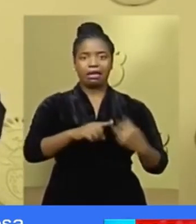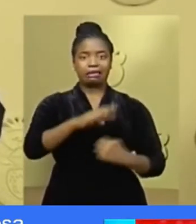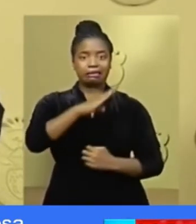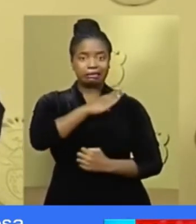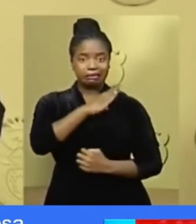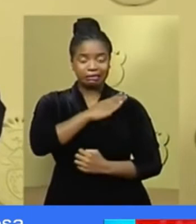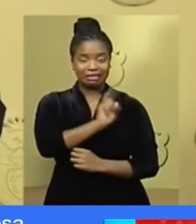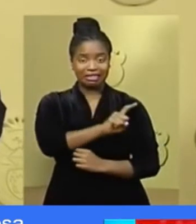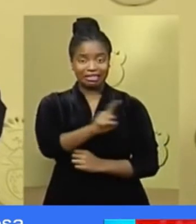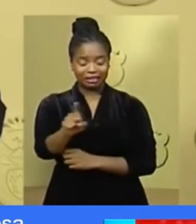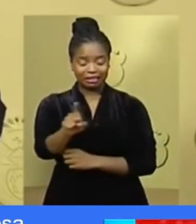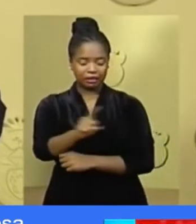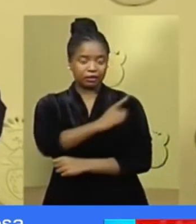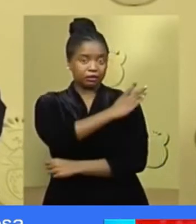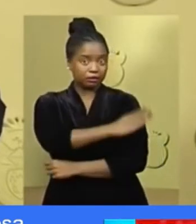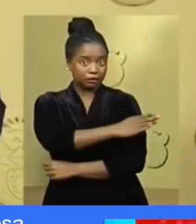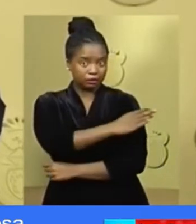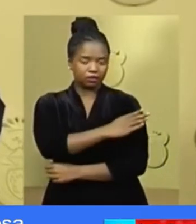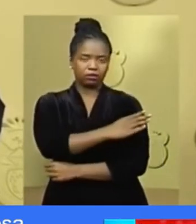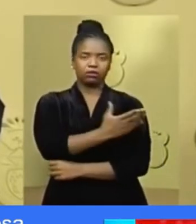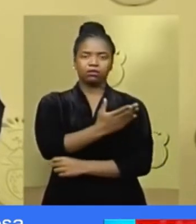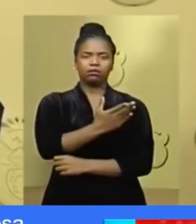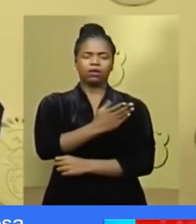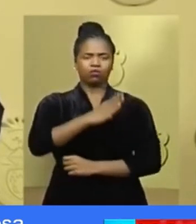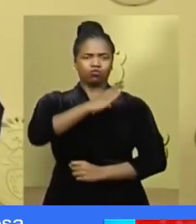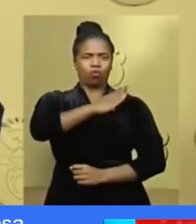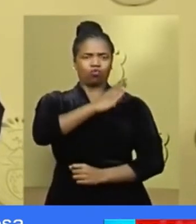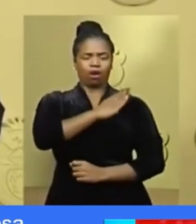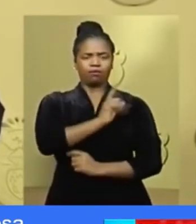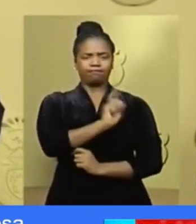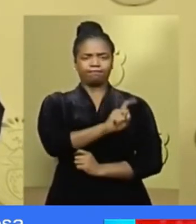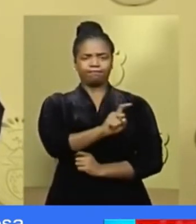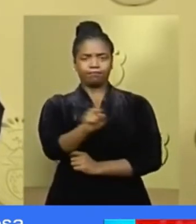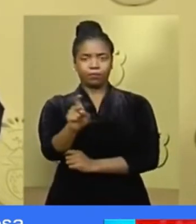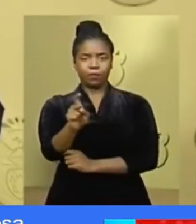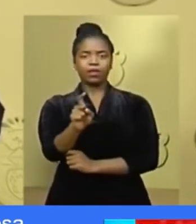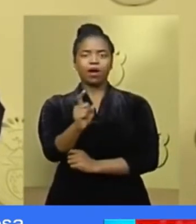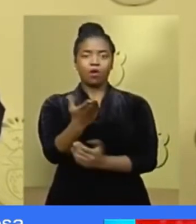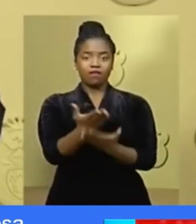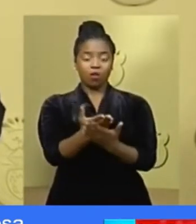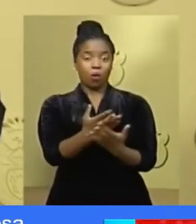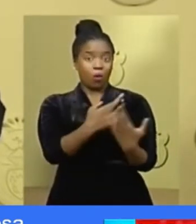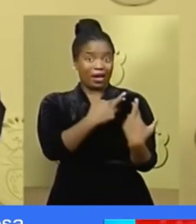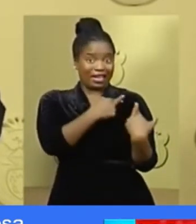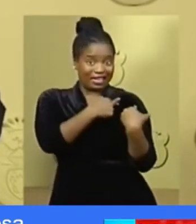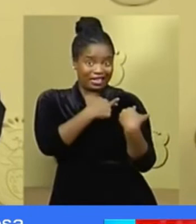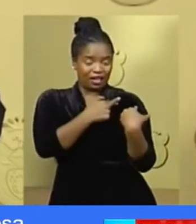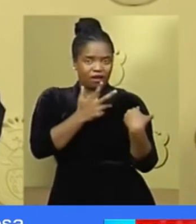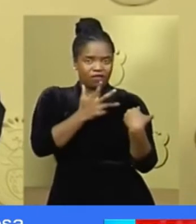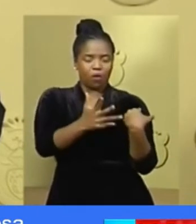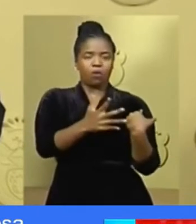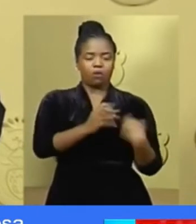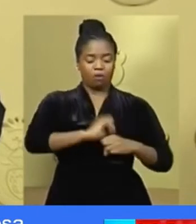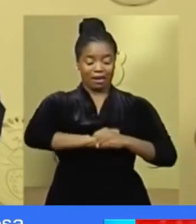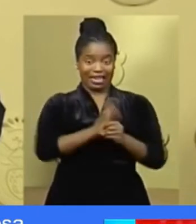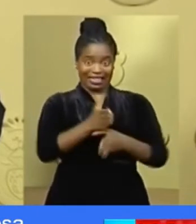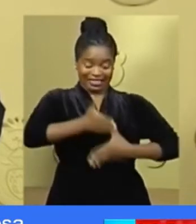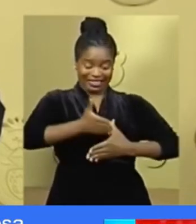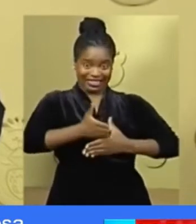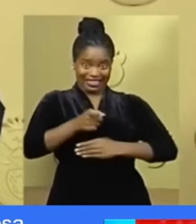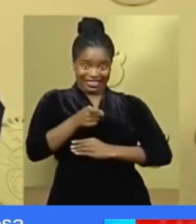personnel, soldiers and other persons necessary for our response to the pandemic.